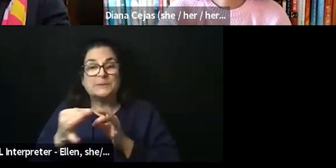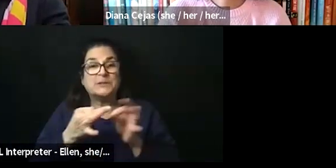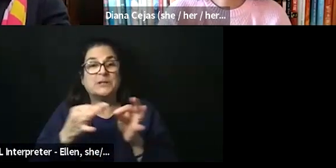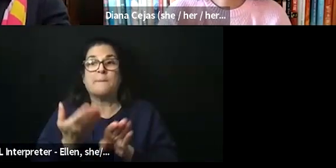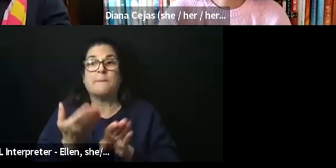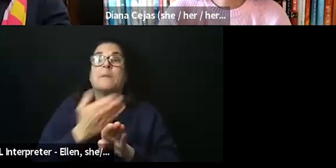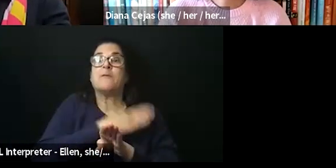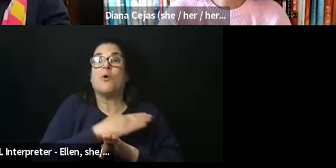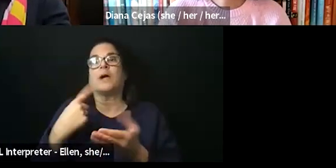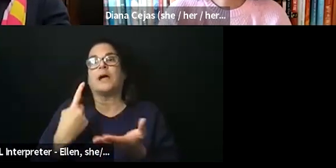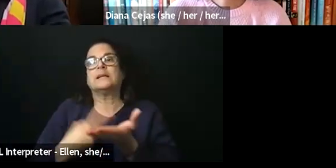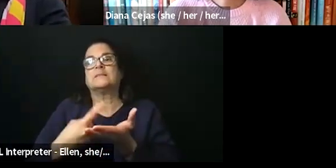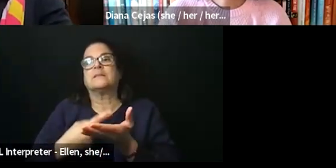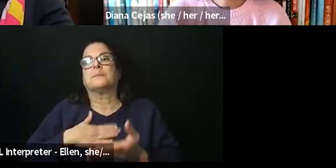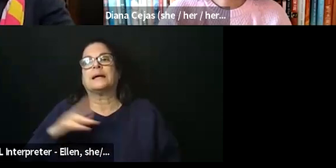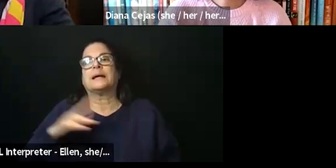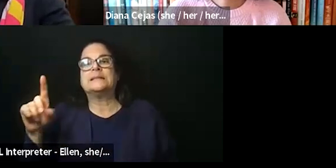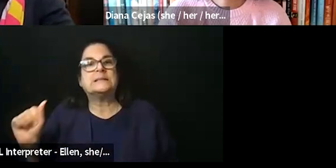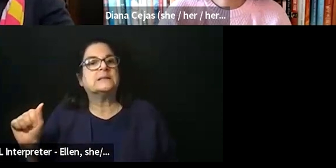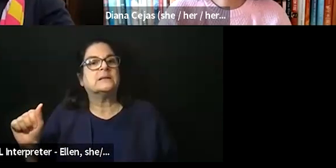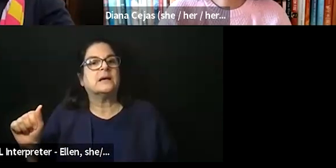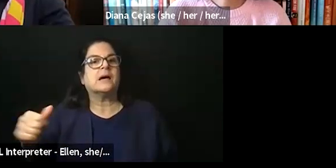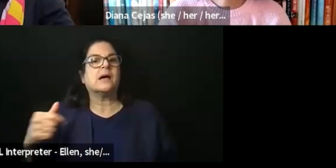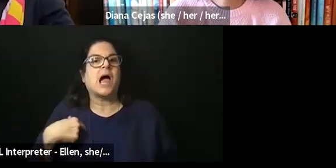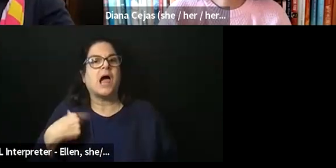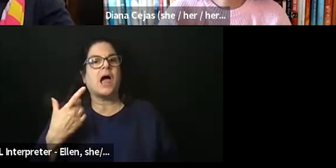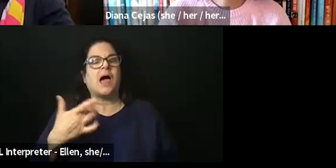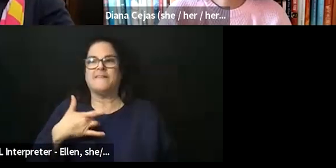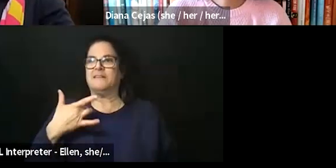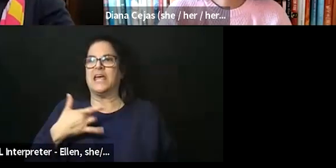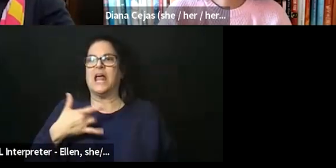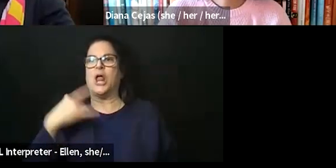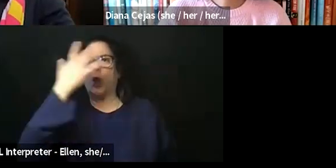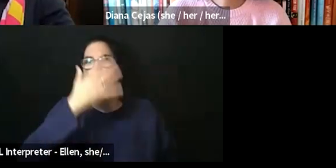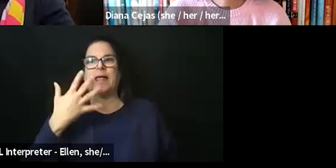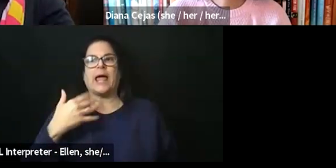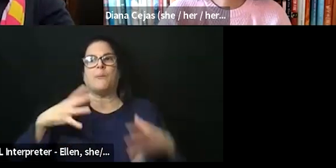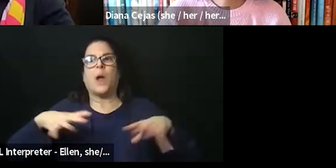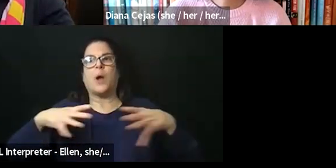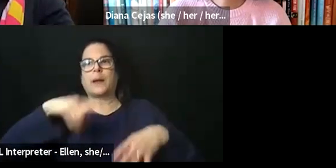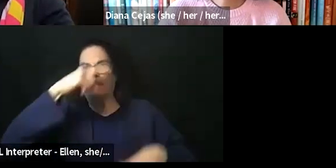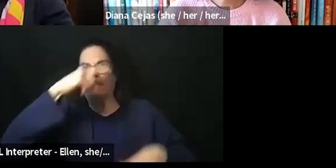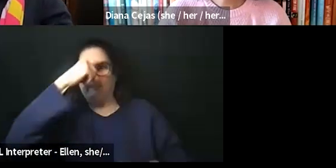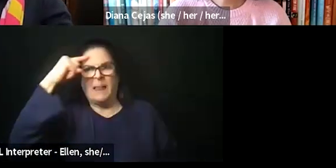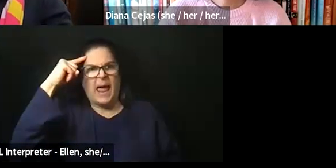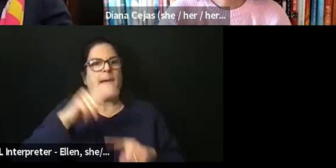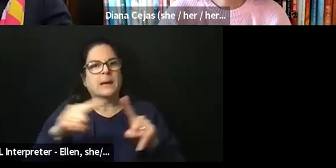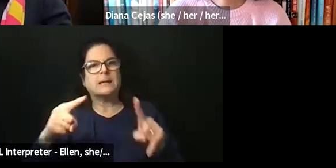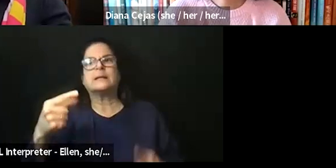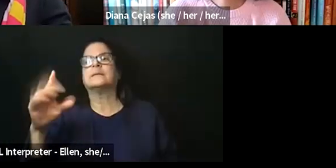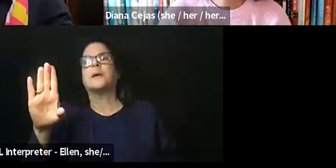disability, I am, it looks, I feel like it looks like I'm wearing black right now, but it's actually a burgundy sweater.